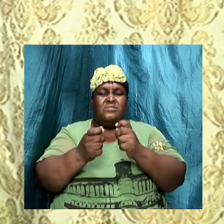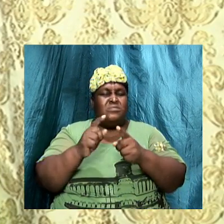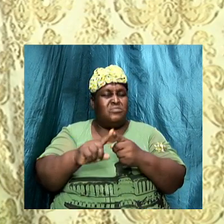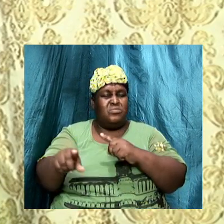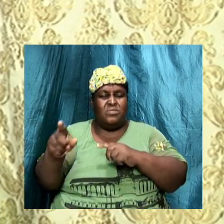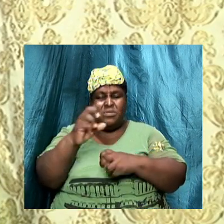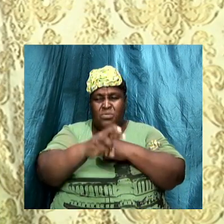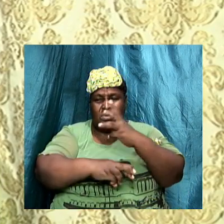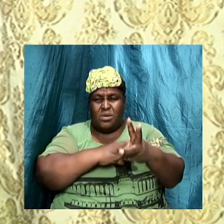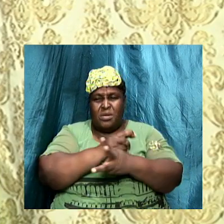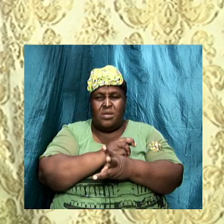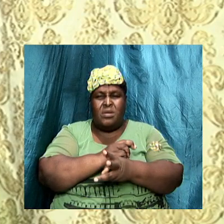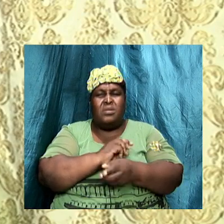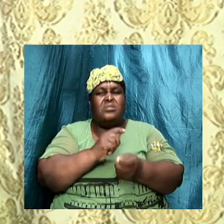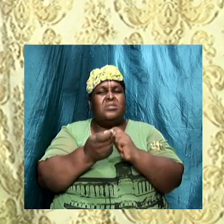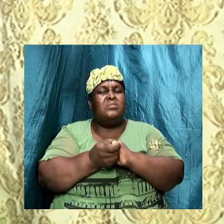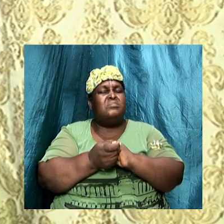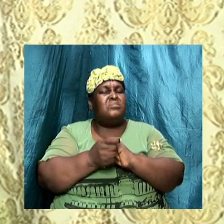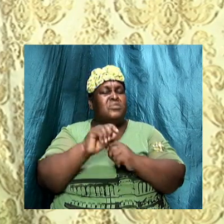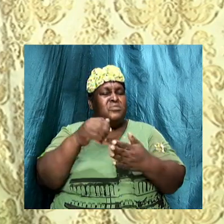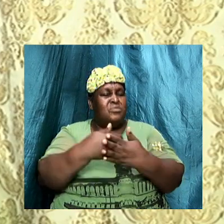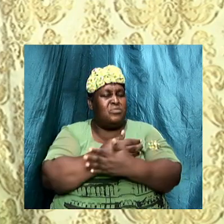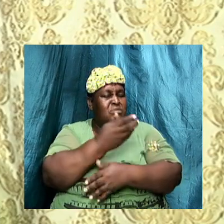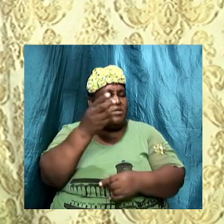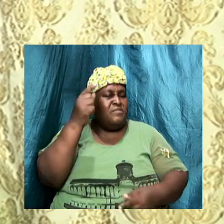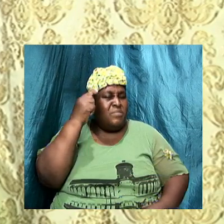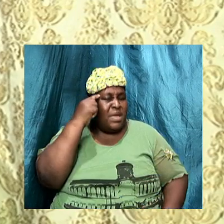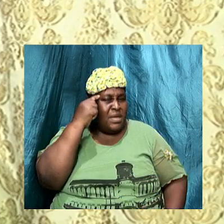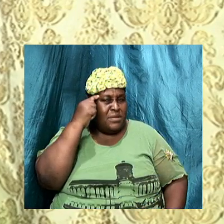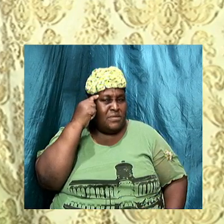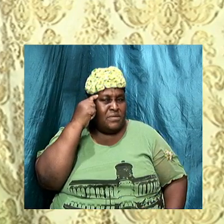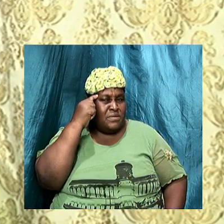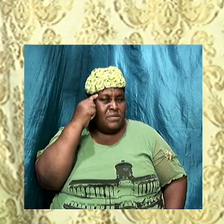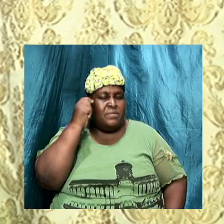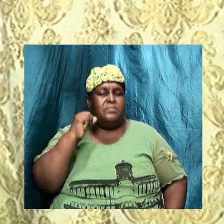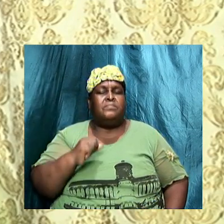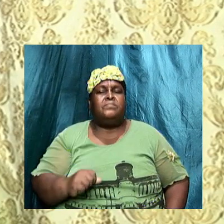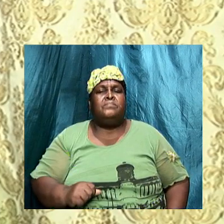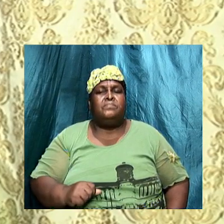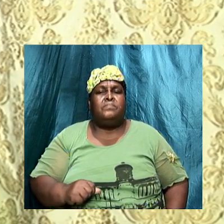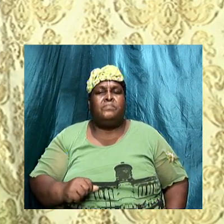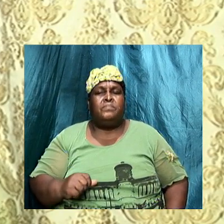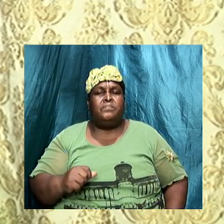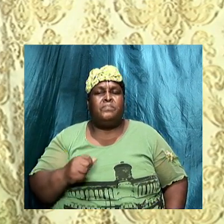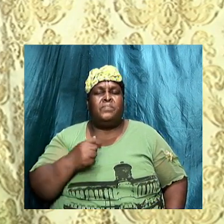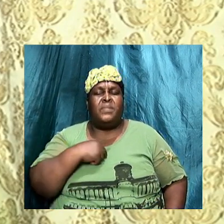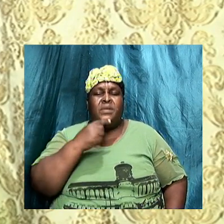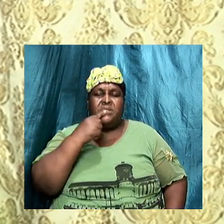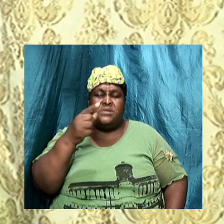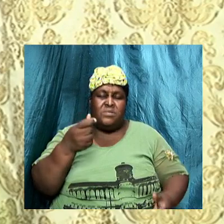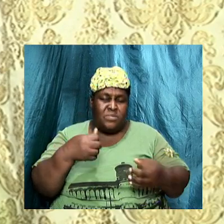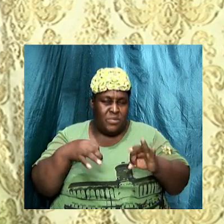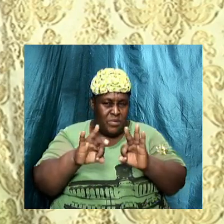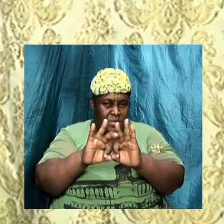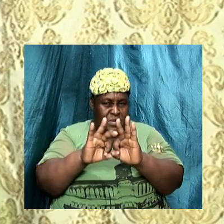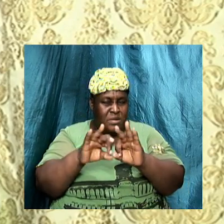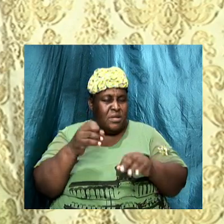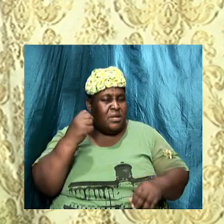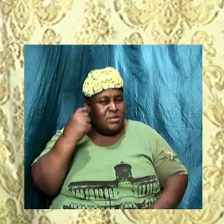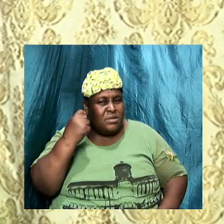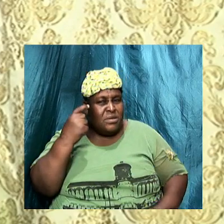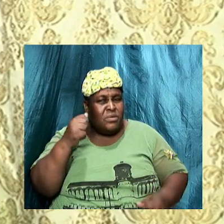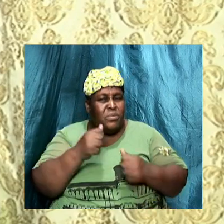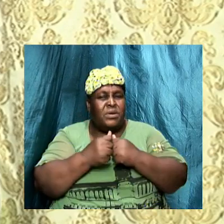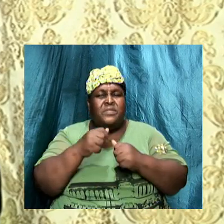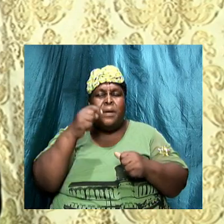be transformed by the renewing of our mind. Now, I mention, and it's important, that we understand that it's within our